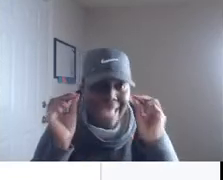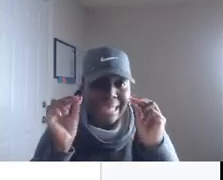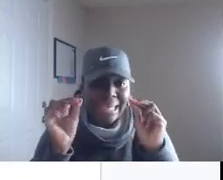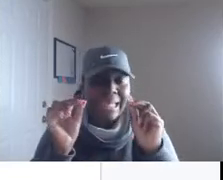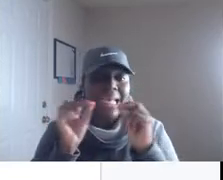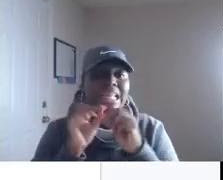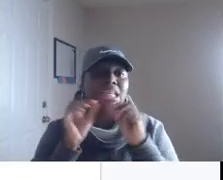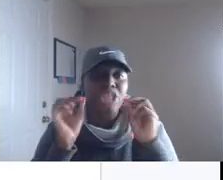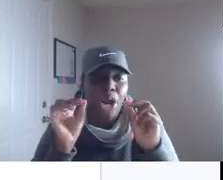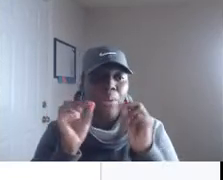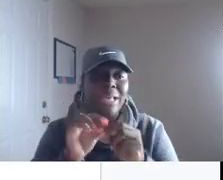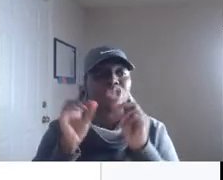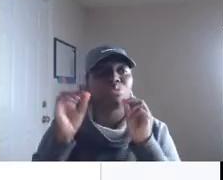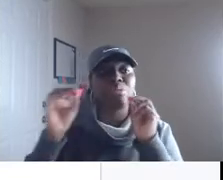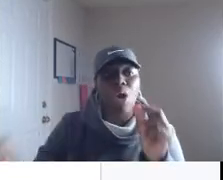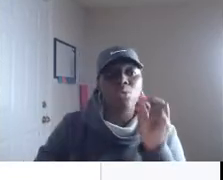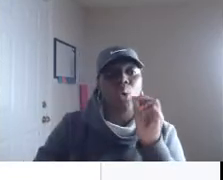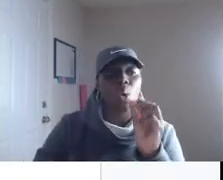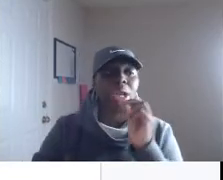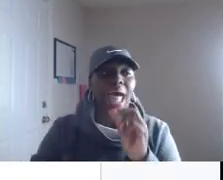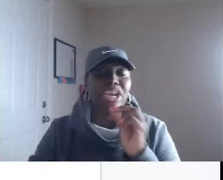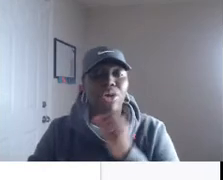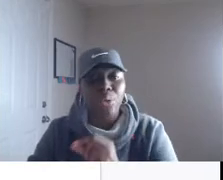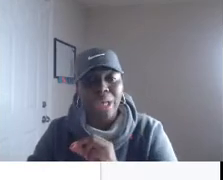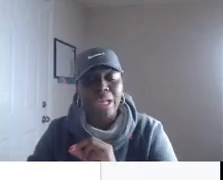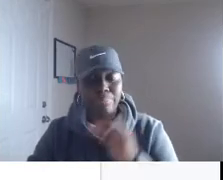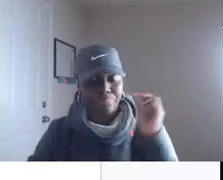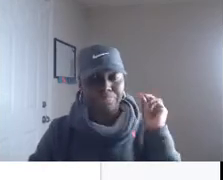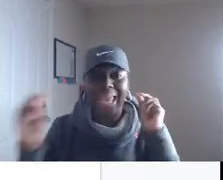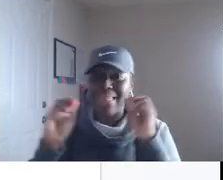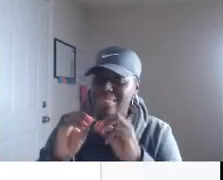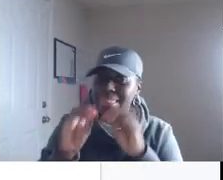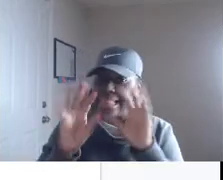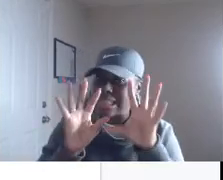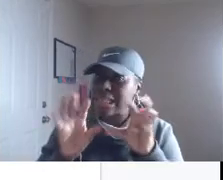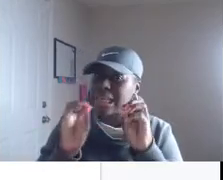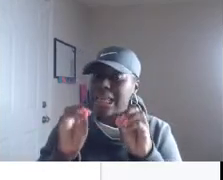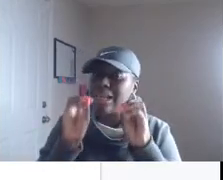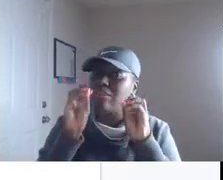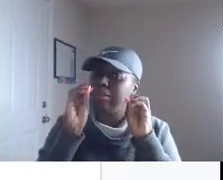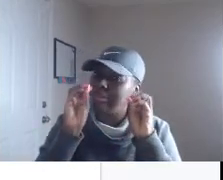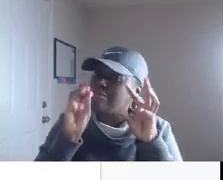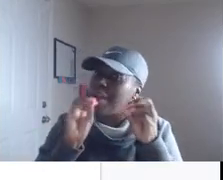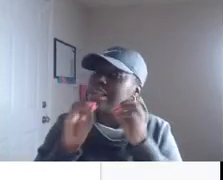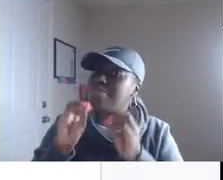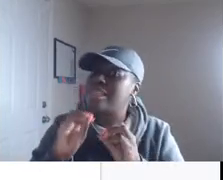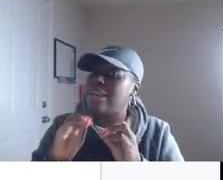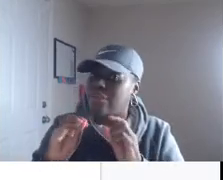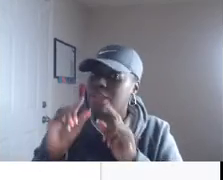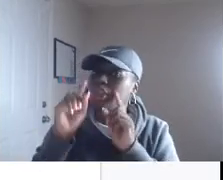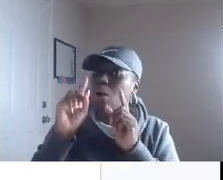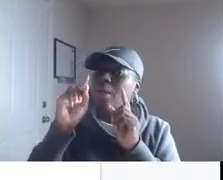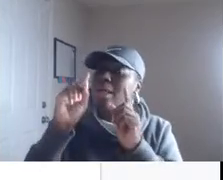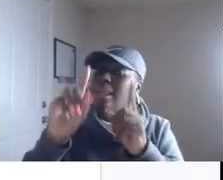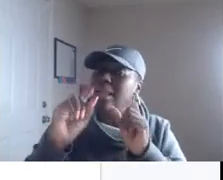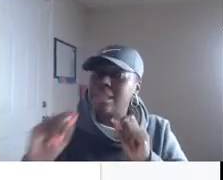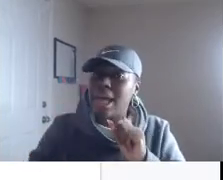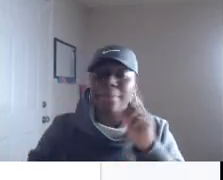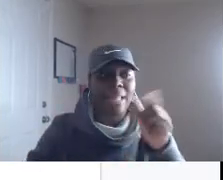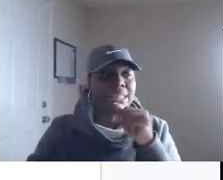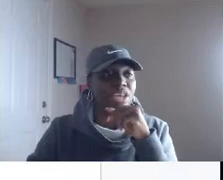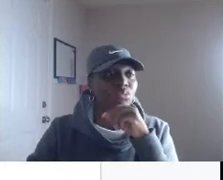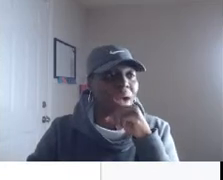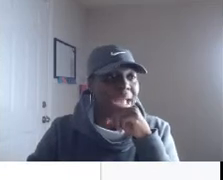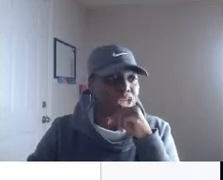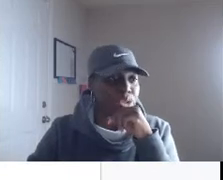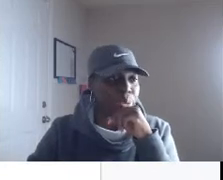technically the term is remote online notary and this is going to get very specific so listen